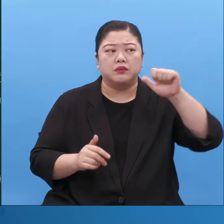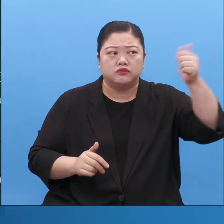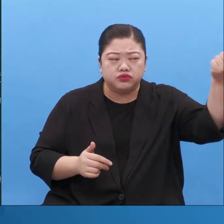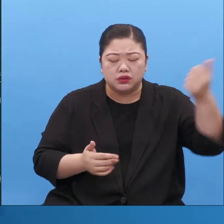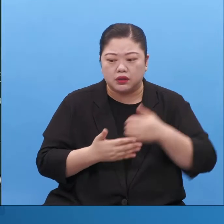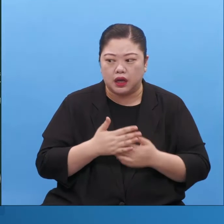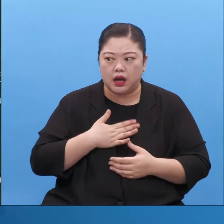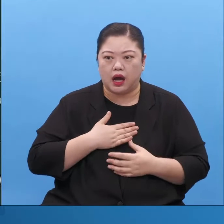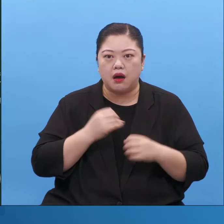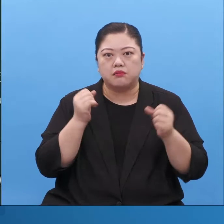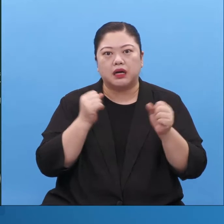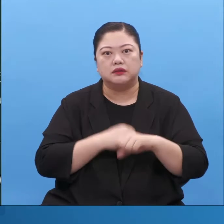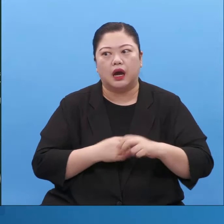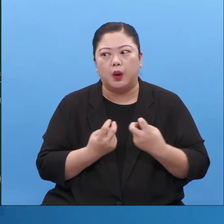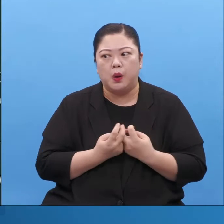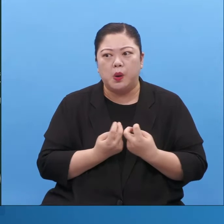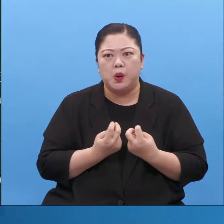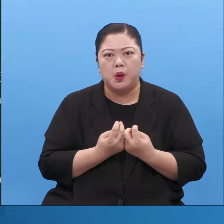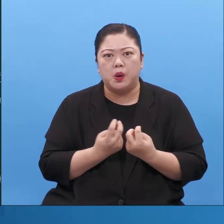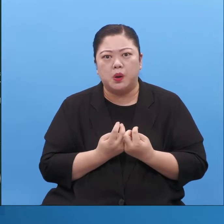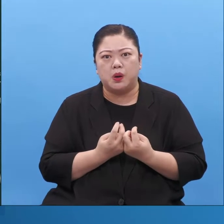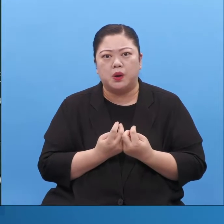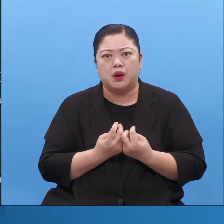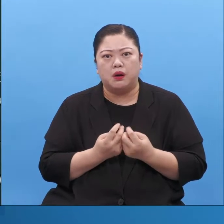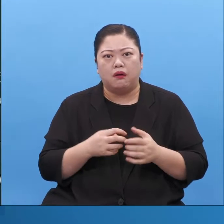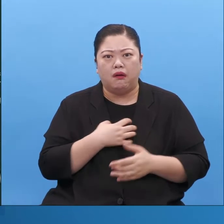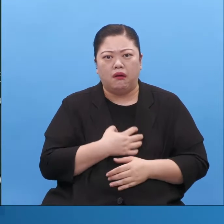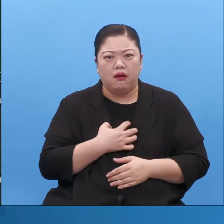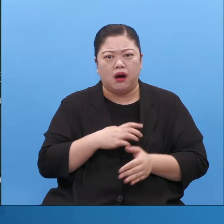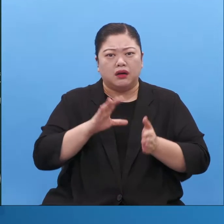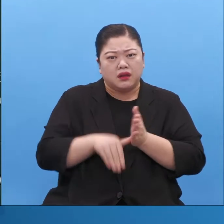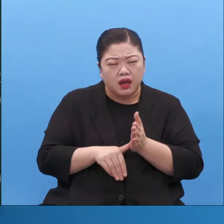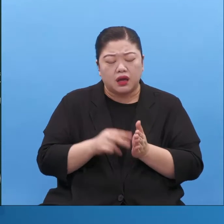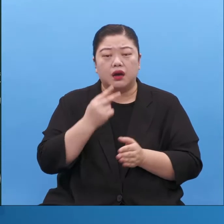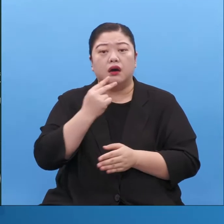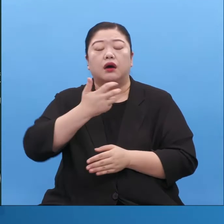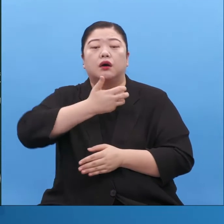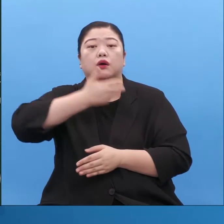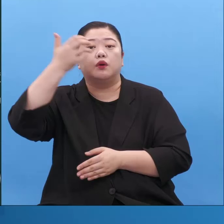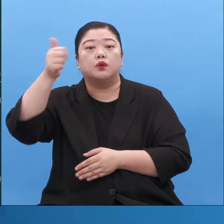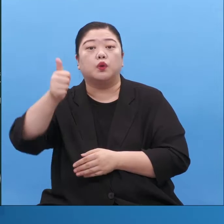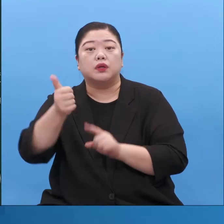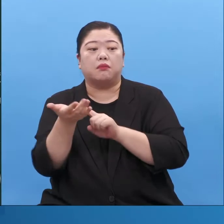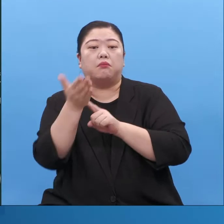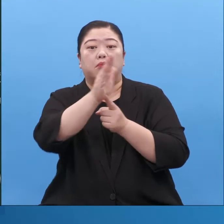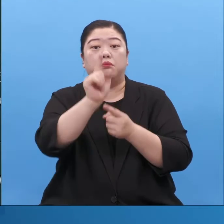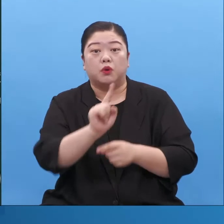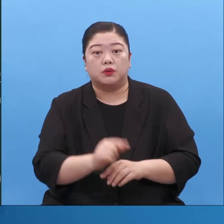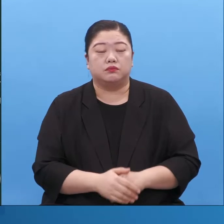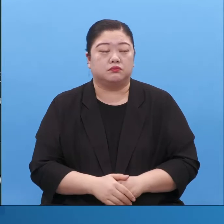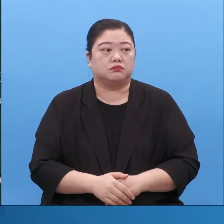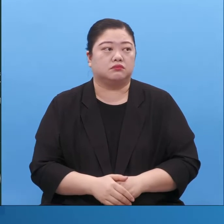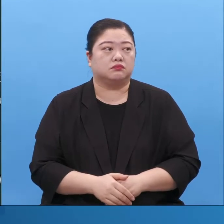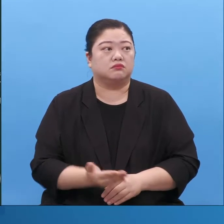It's his brothers you intended to harm for me but the Lord repaid me with good.